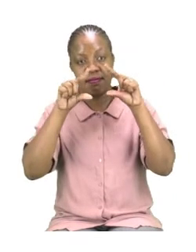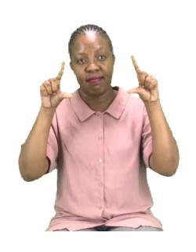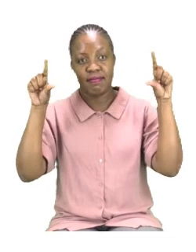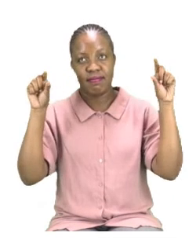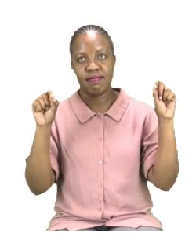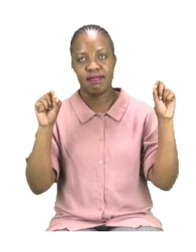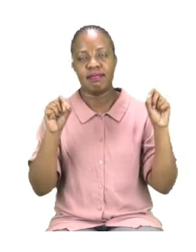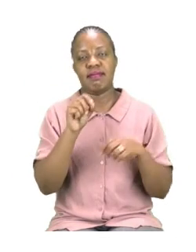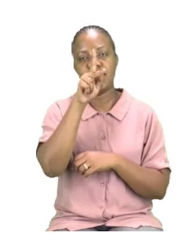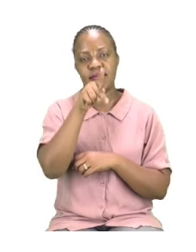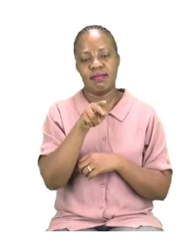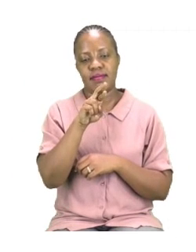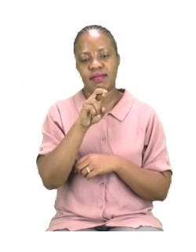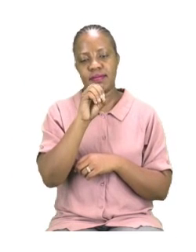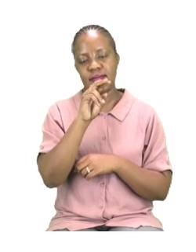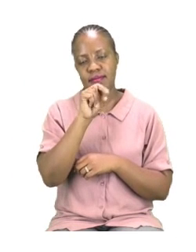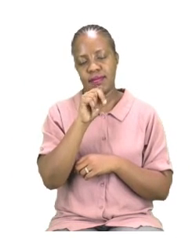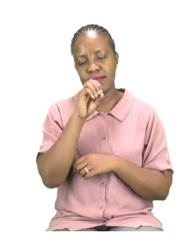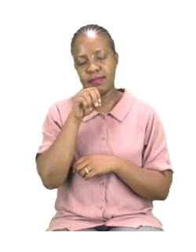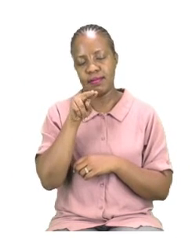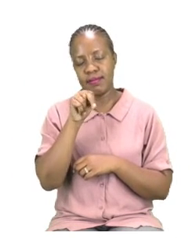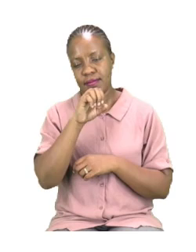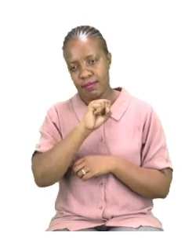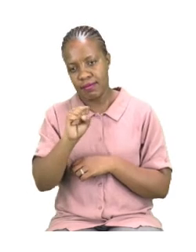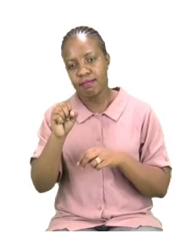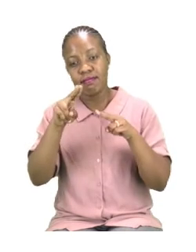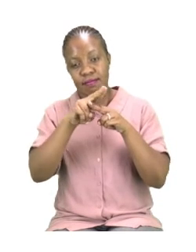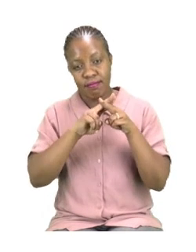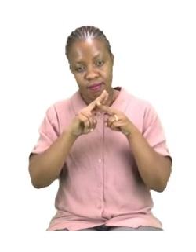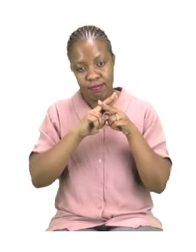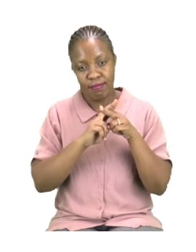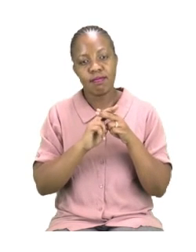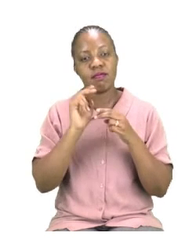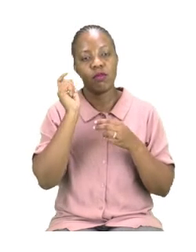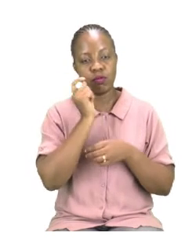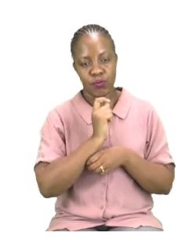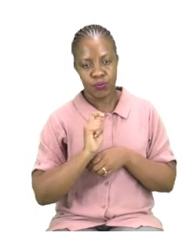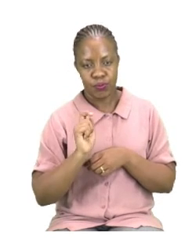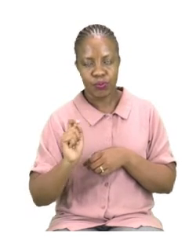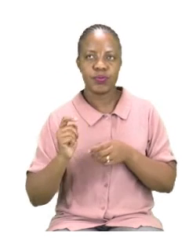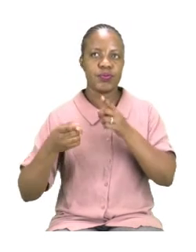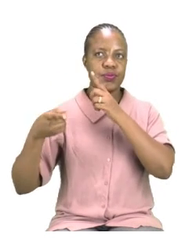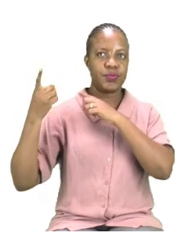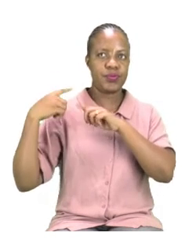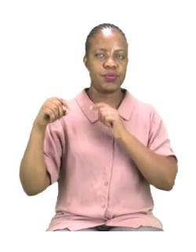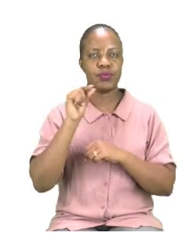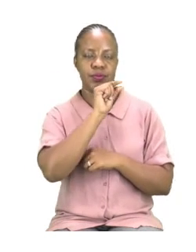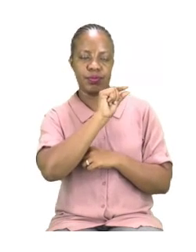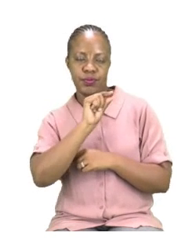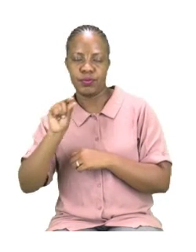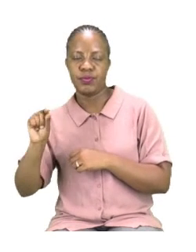rewrite the sentences. Now, the instruction says we need to choose from the box and